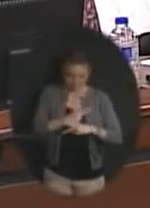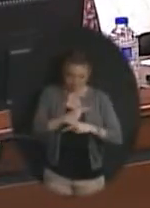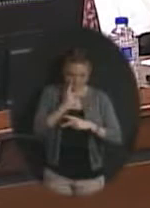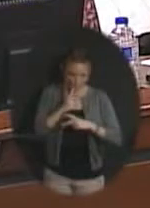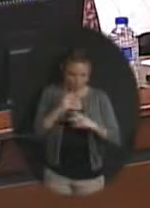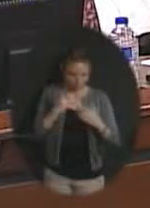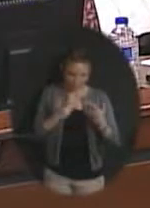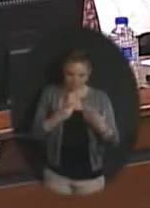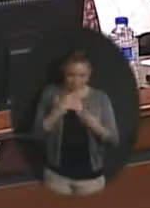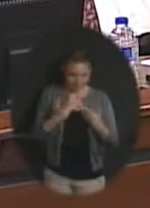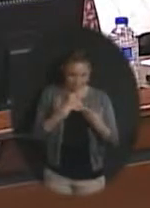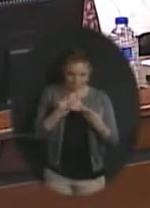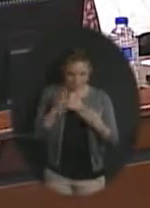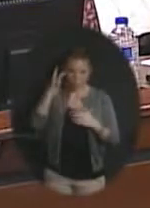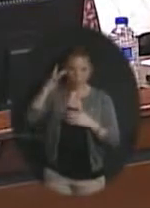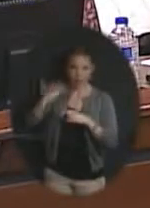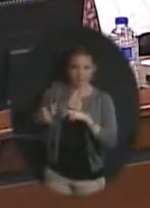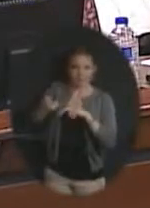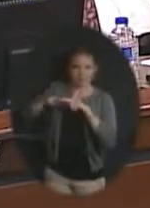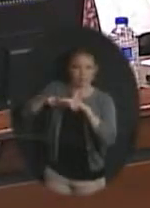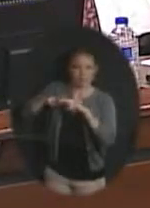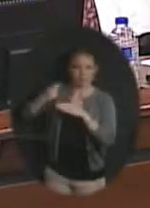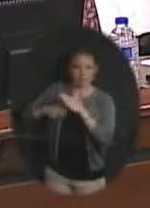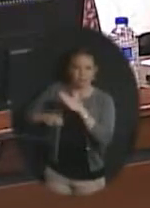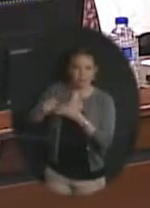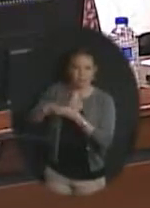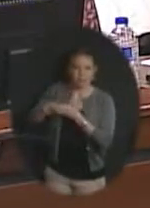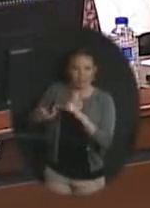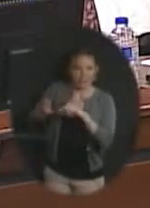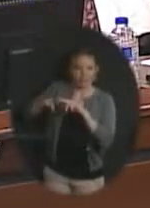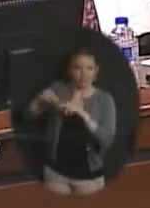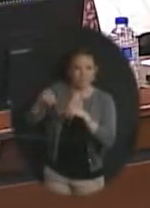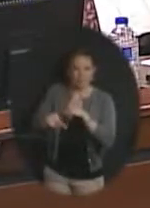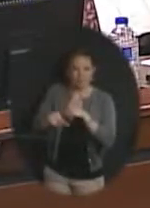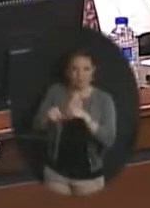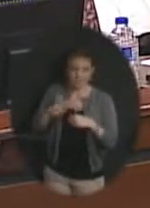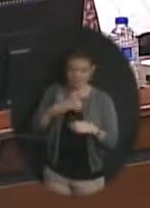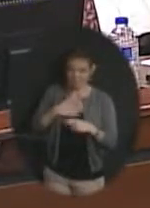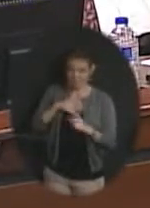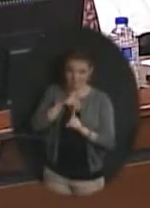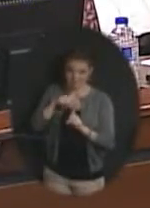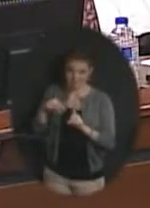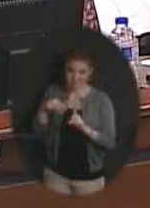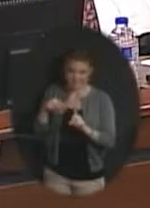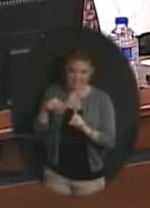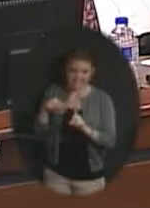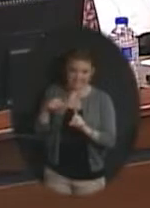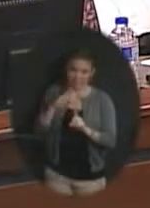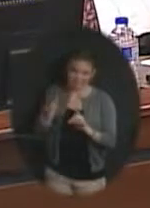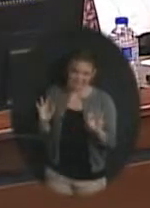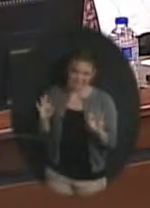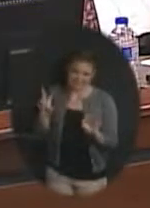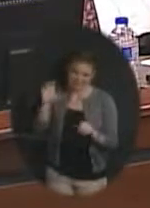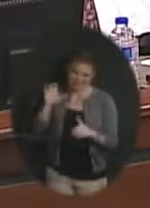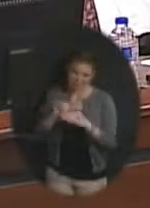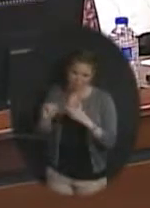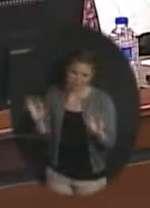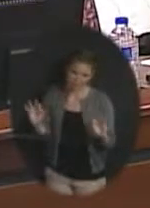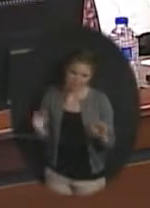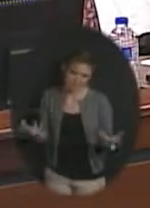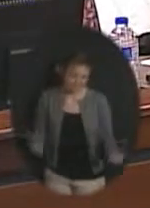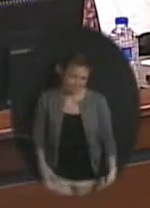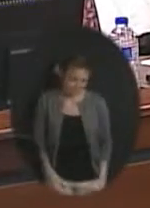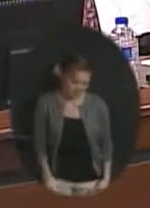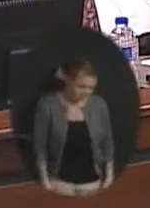in which the increase was taken and the fact that as far as we're concerned it's extremely modest. Okay. All right.